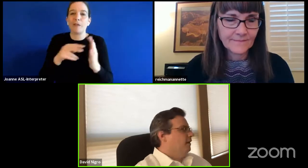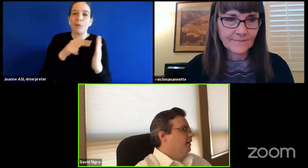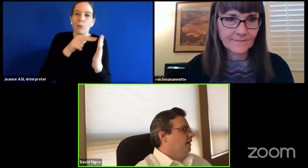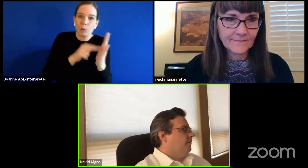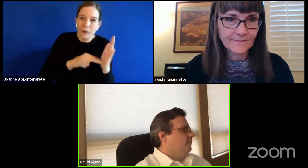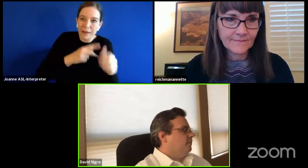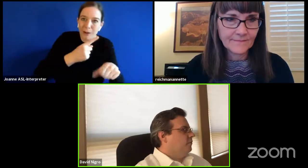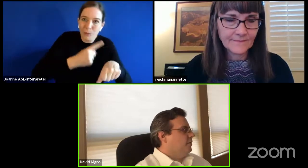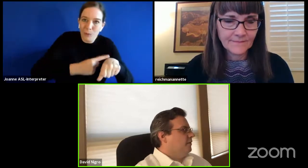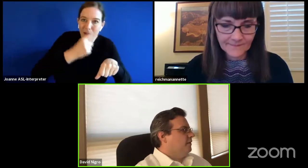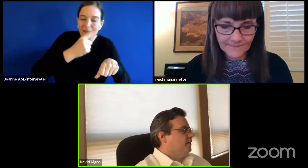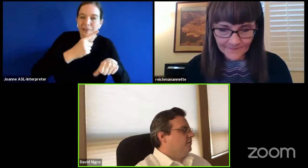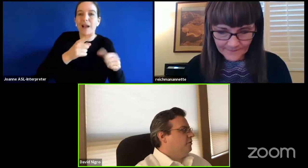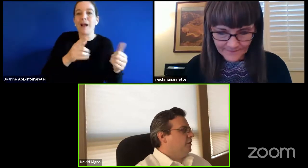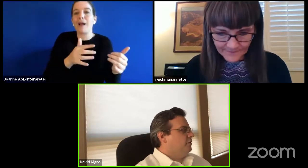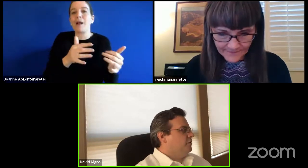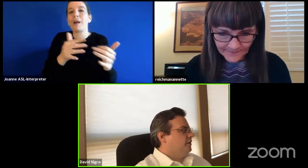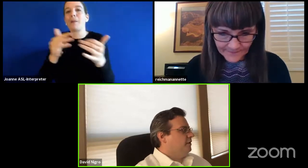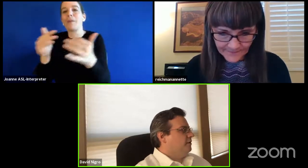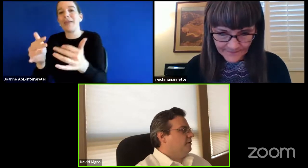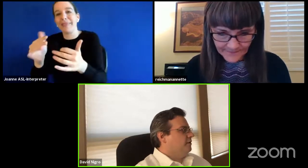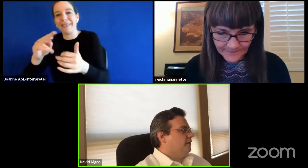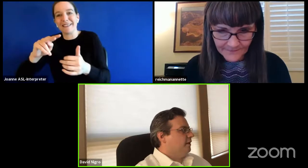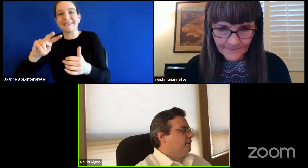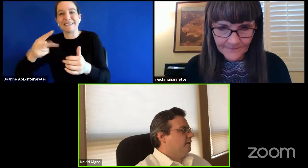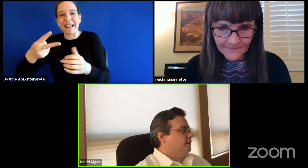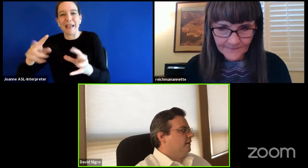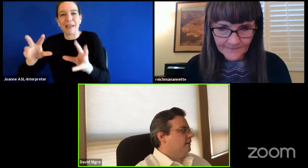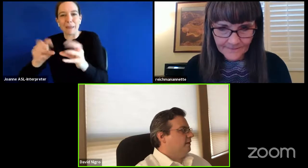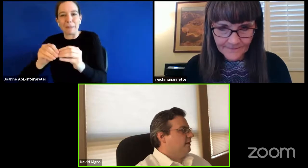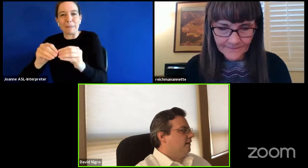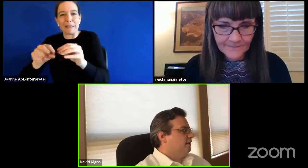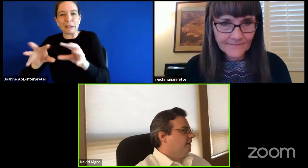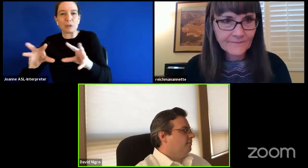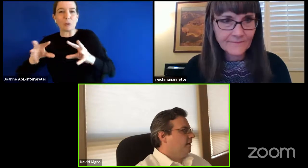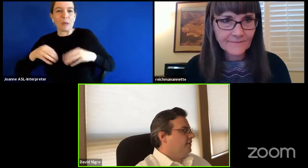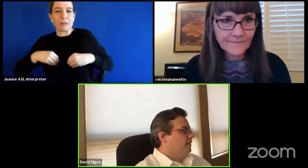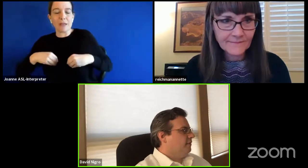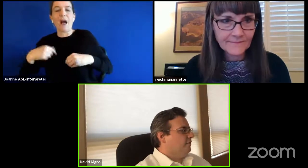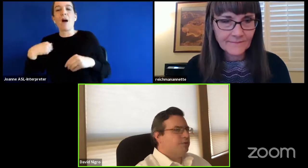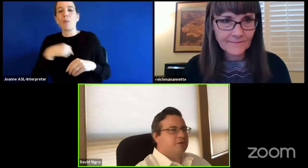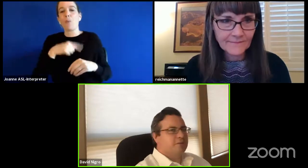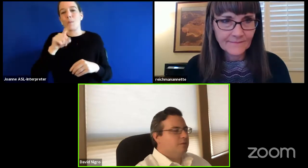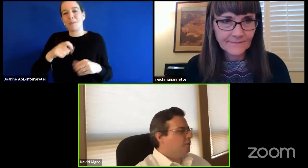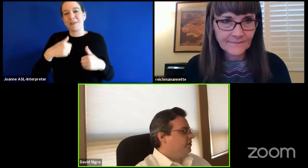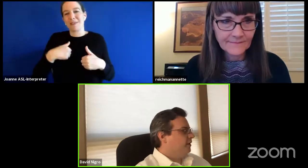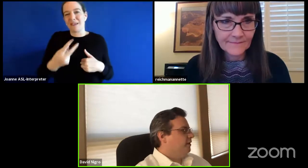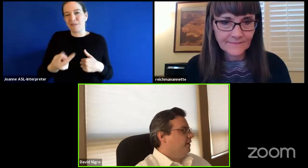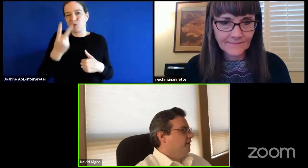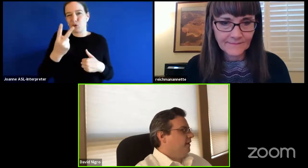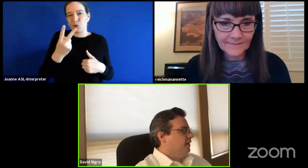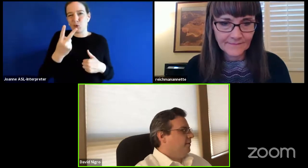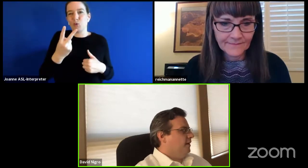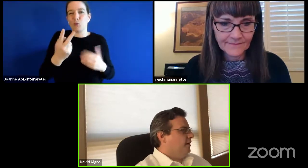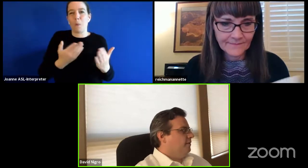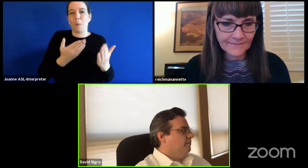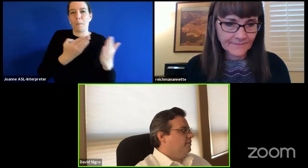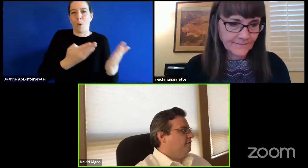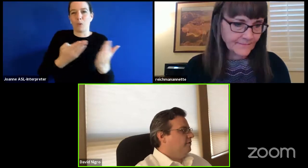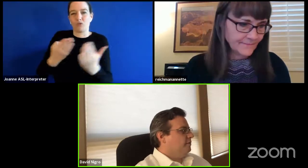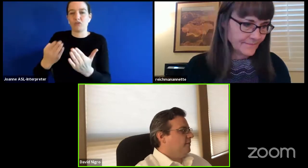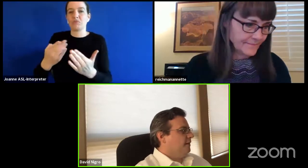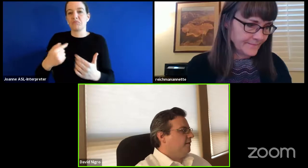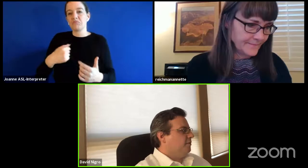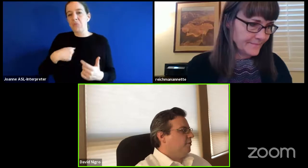um we would need to have two motions uh and and i'll i'll make the first motion um i